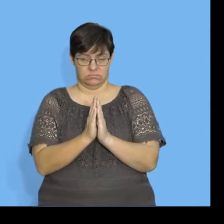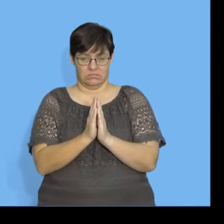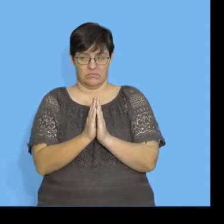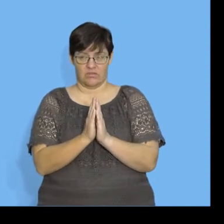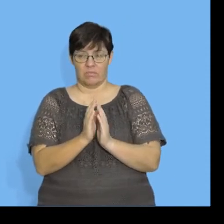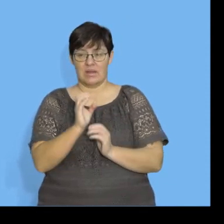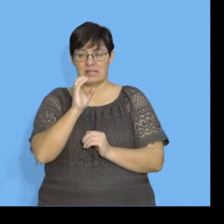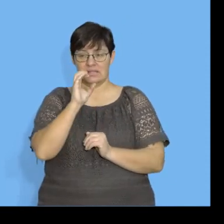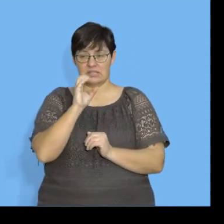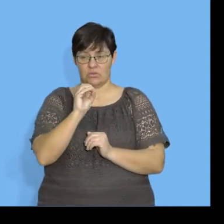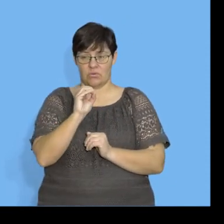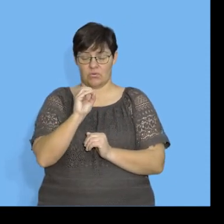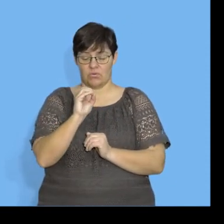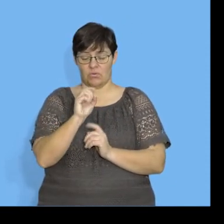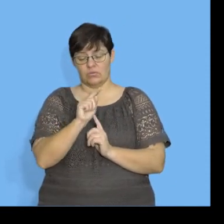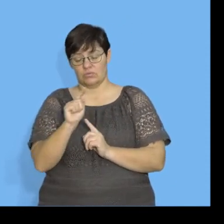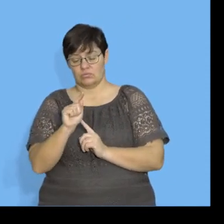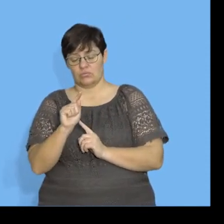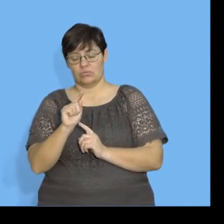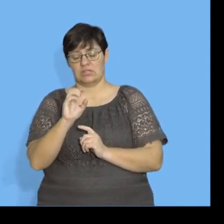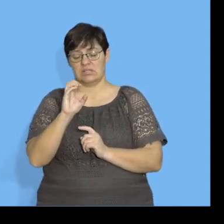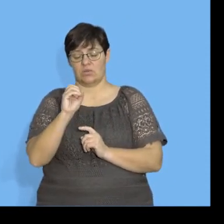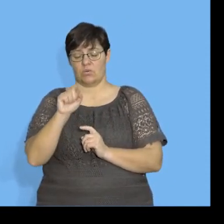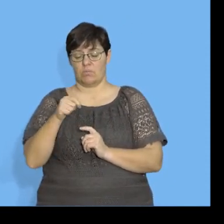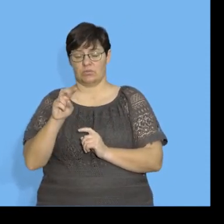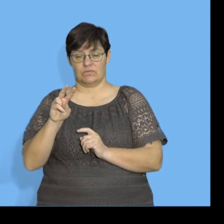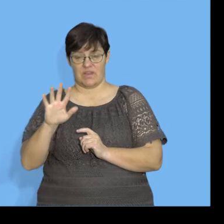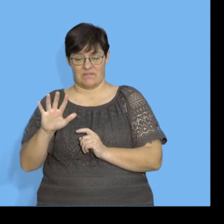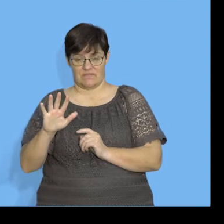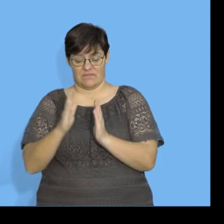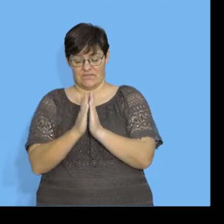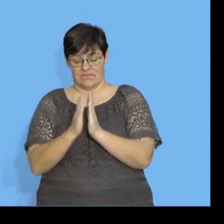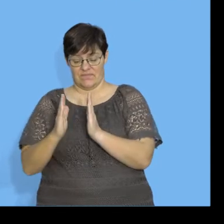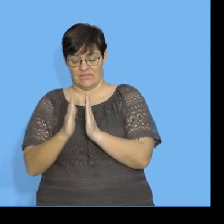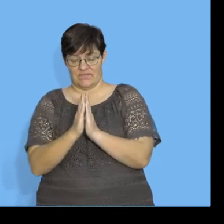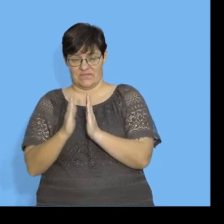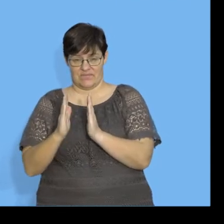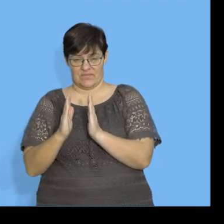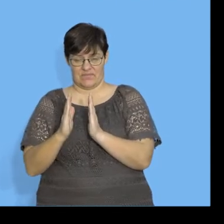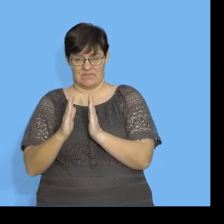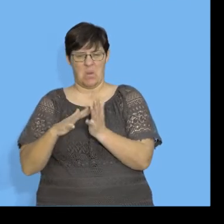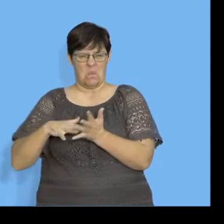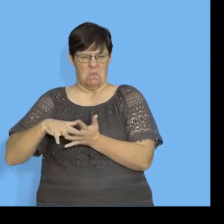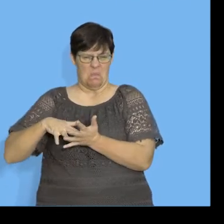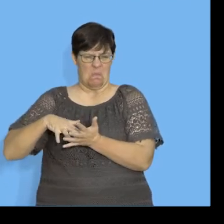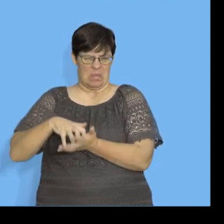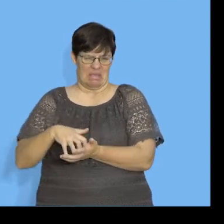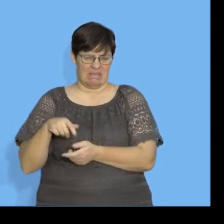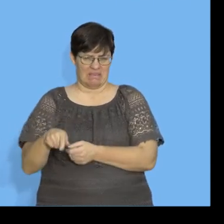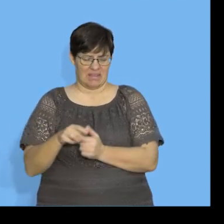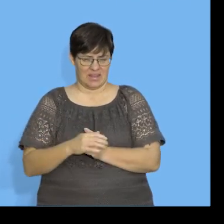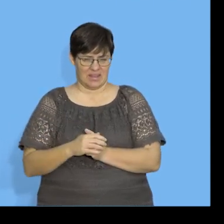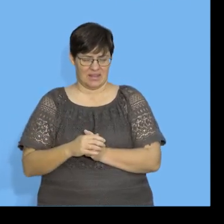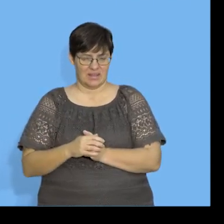weak. If it's from 0 to 0.25, 0 to 0.25, that's very weak.